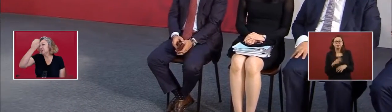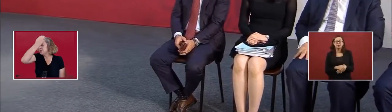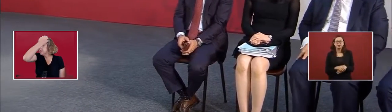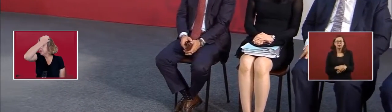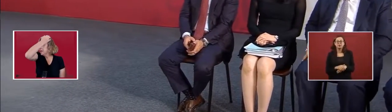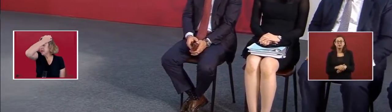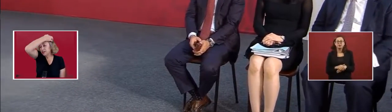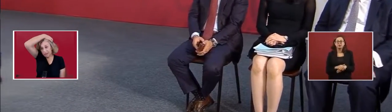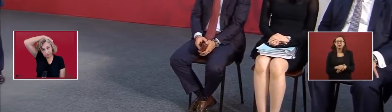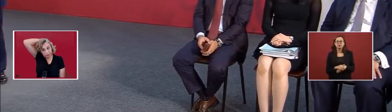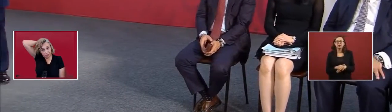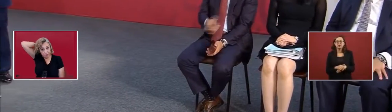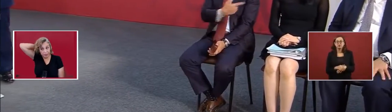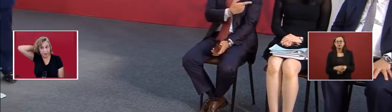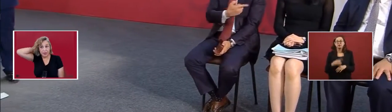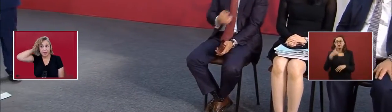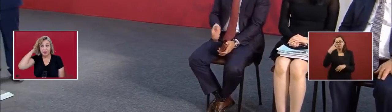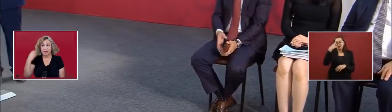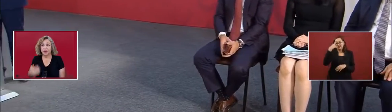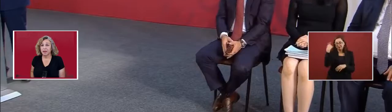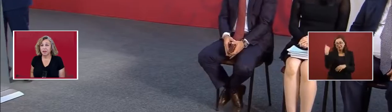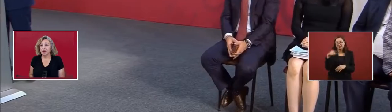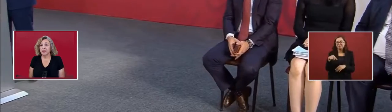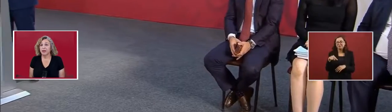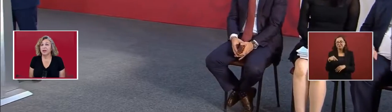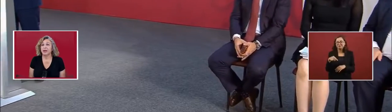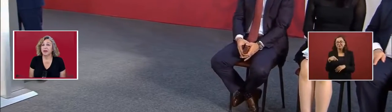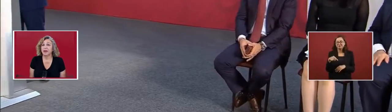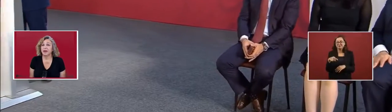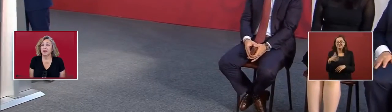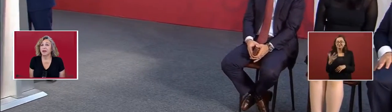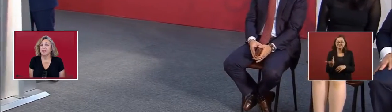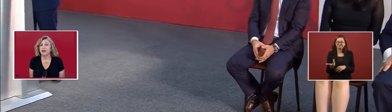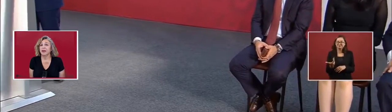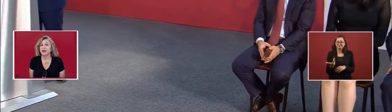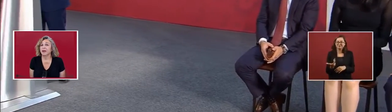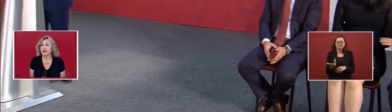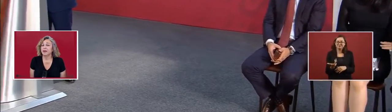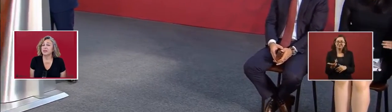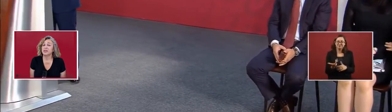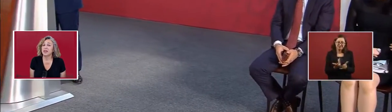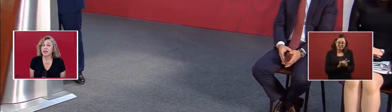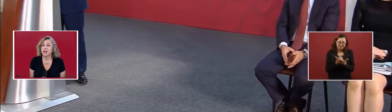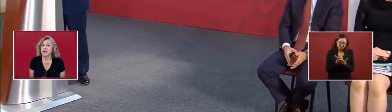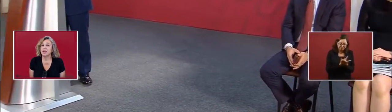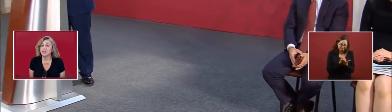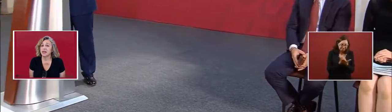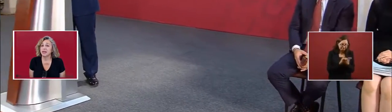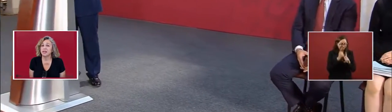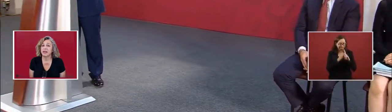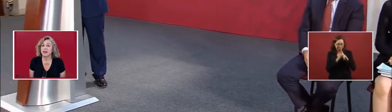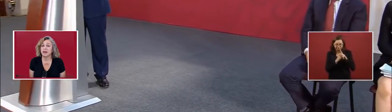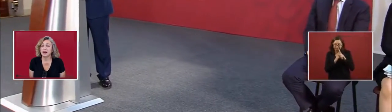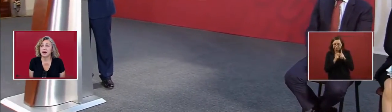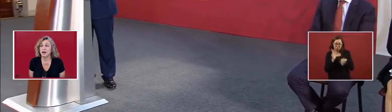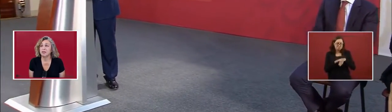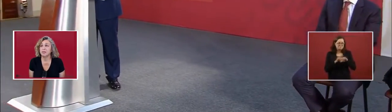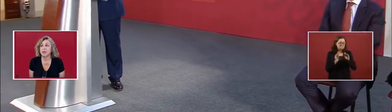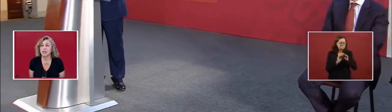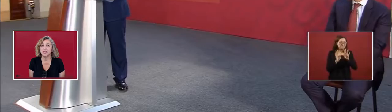So that they can, so they can take the